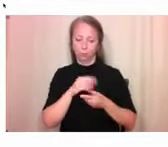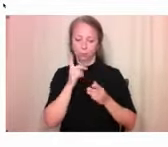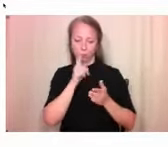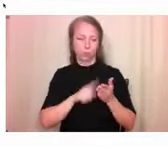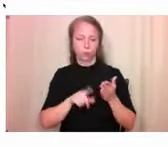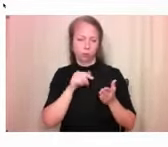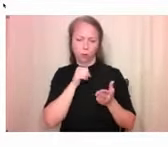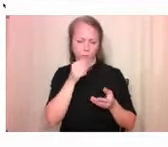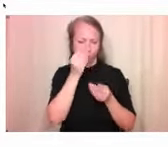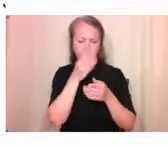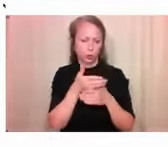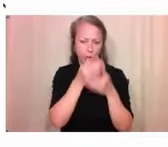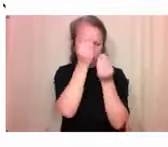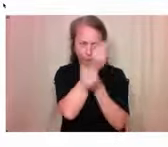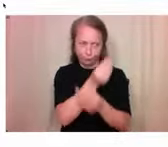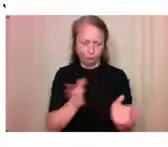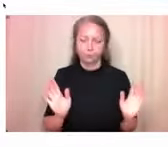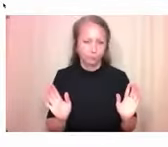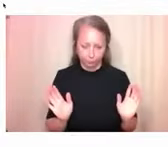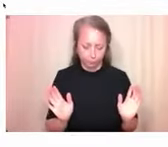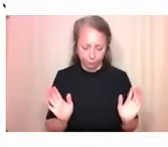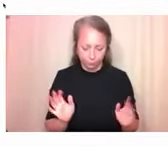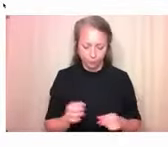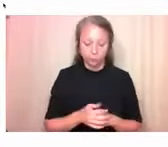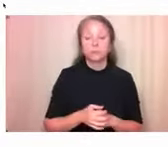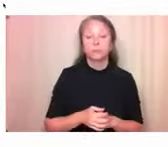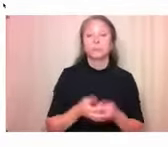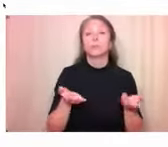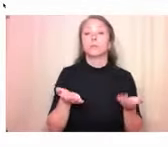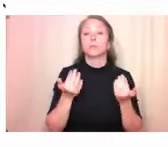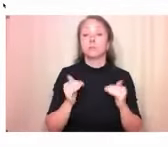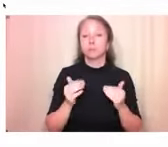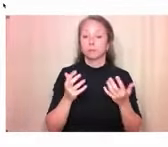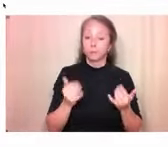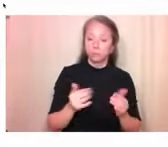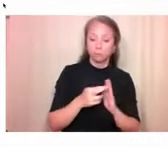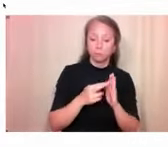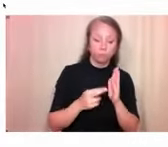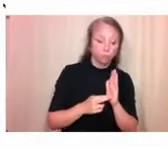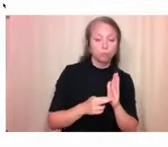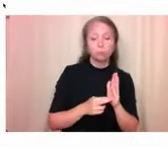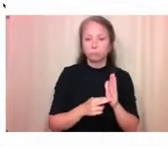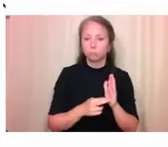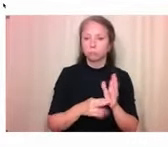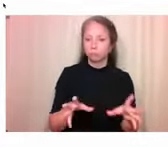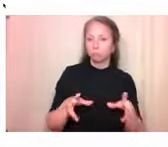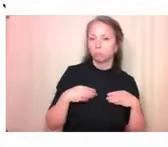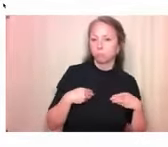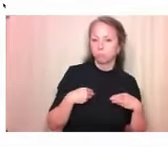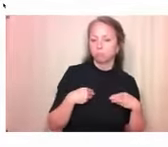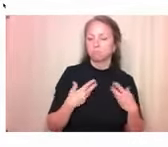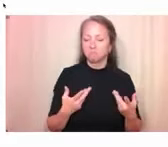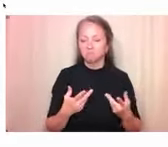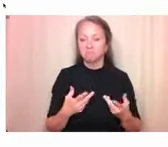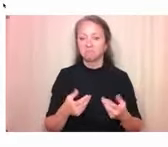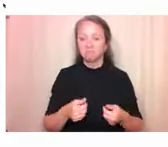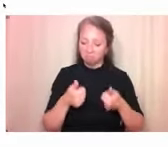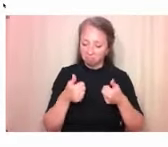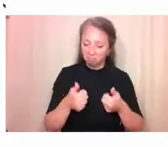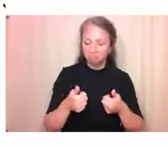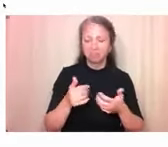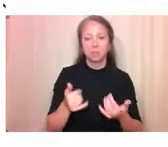that, then you'll accept the terms and conditions and you can go ahead and click submit like that.